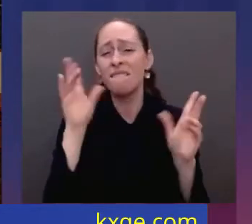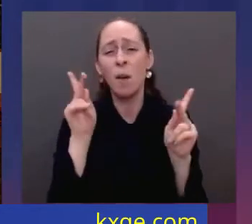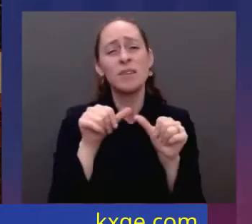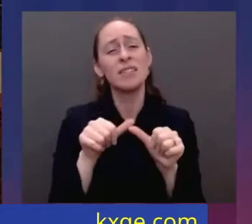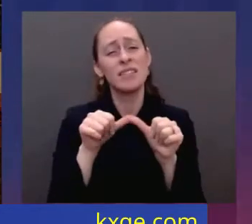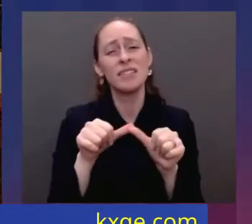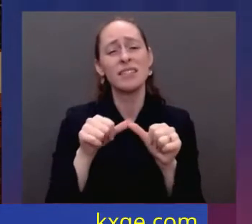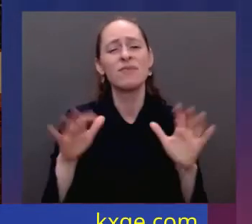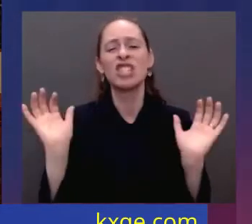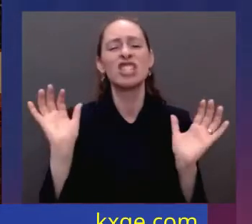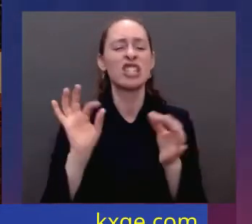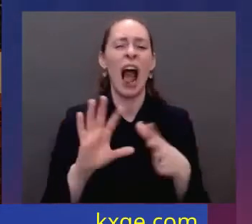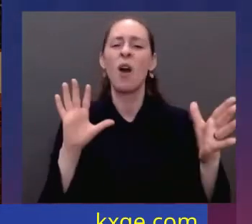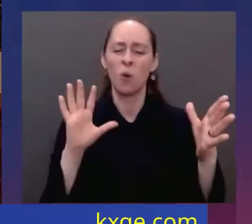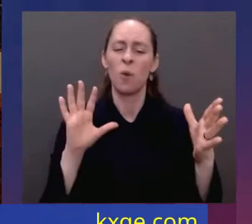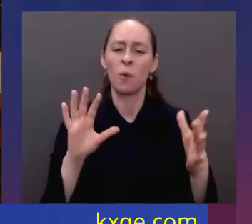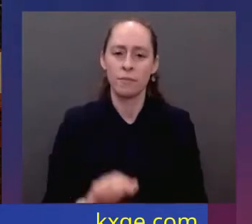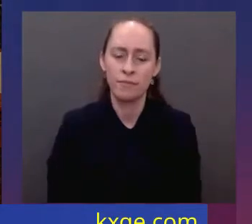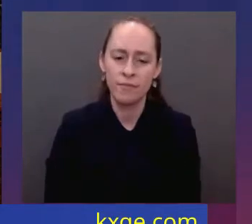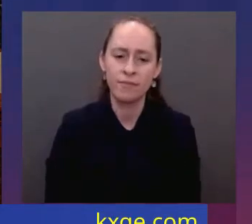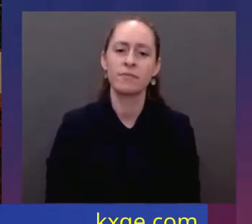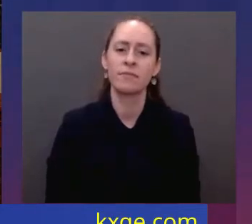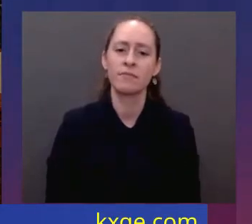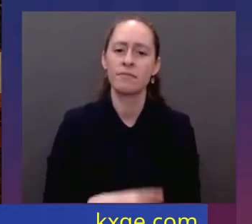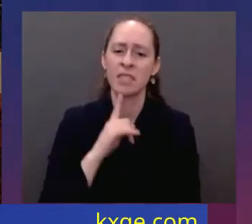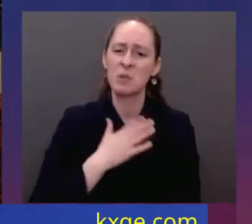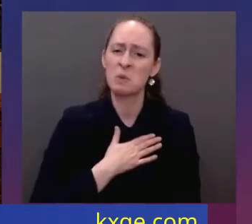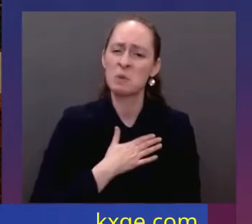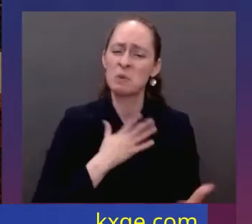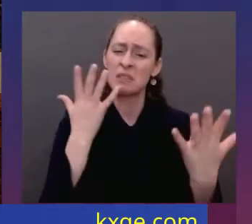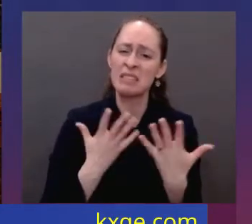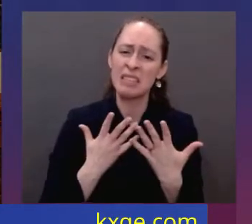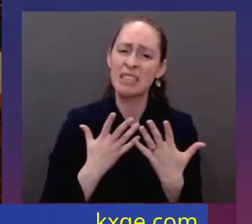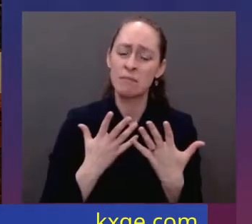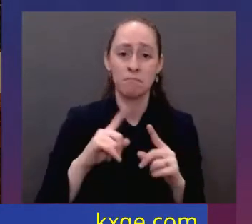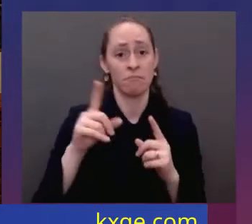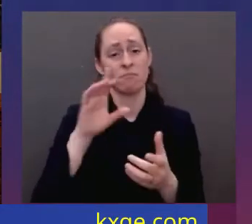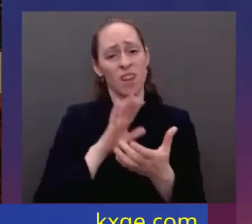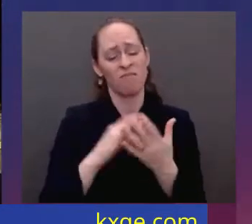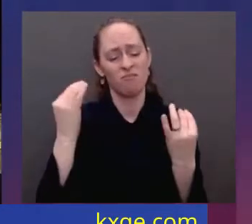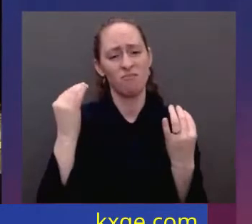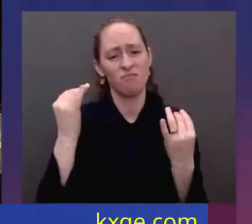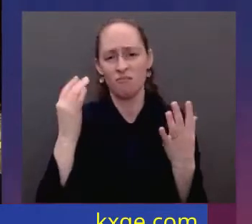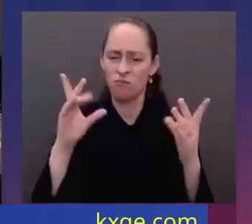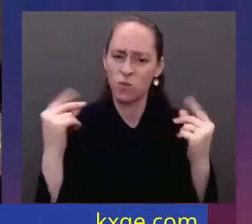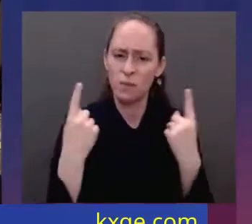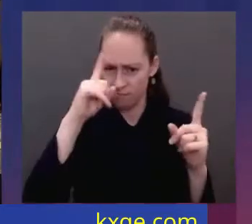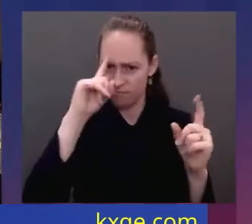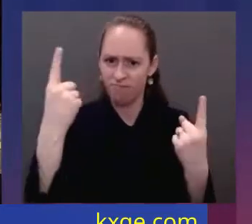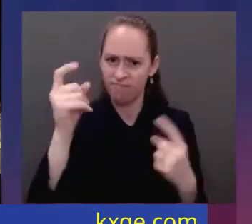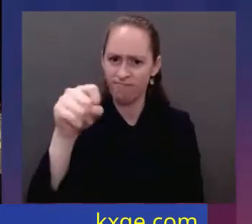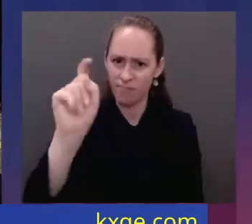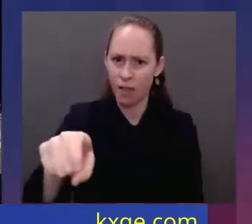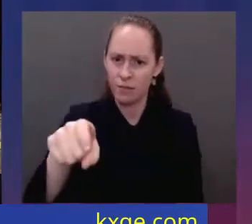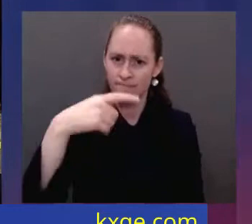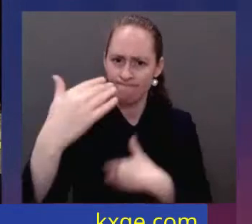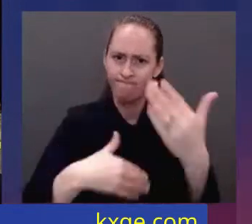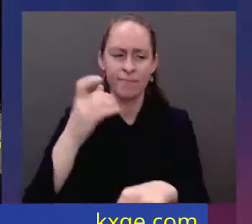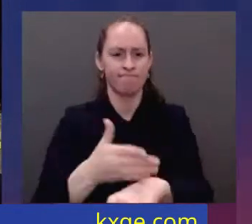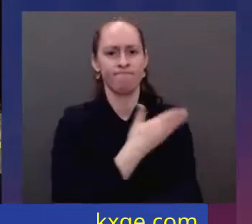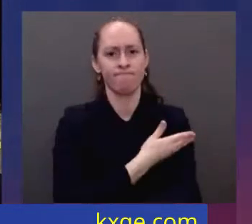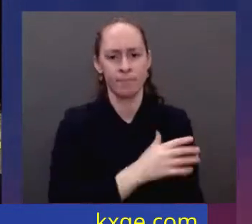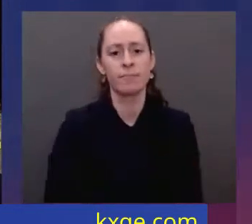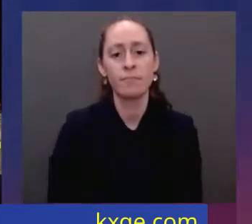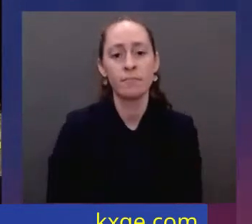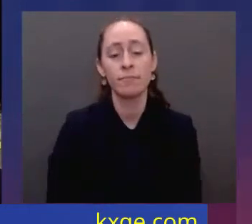Through her pain, she found purpose to demand that we do better. Tonight, Danielle, we are going to do better. The VA is